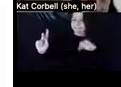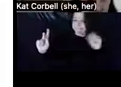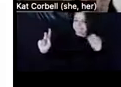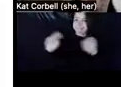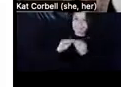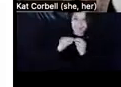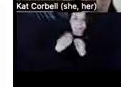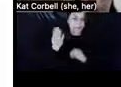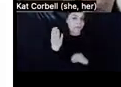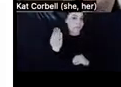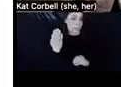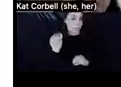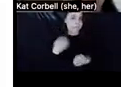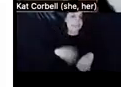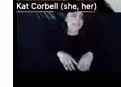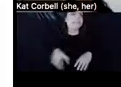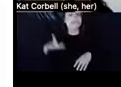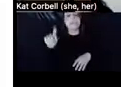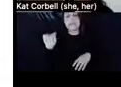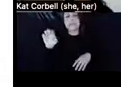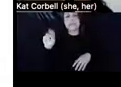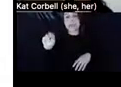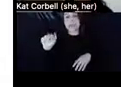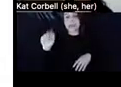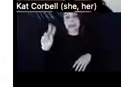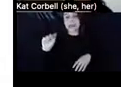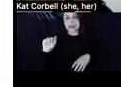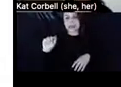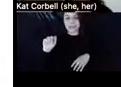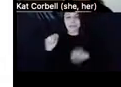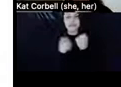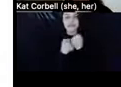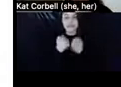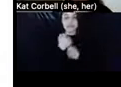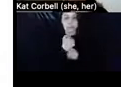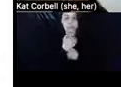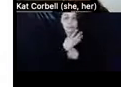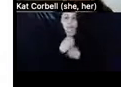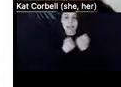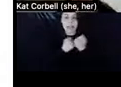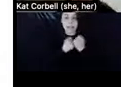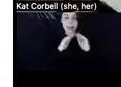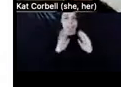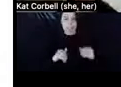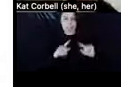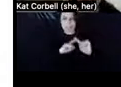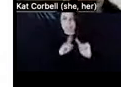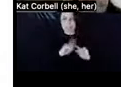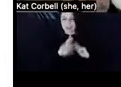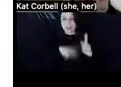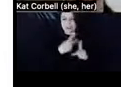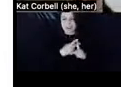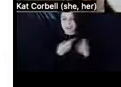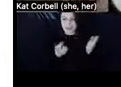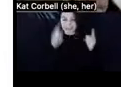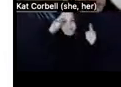it's, uh, tenancy structures in support of housing. These are the different types of, uh, lease agreements. guess, um, directly